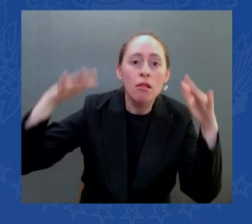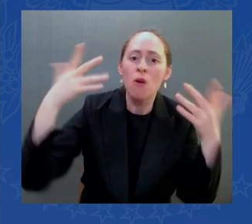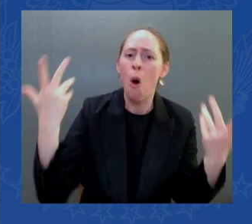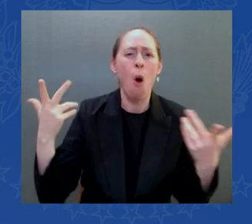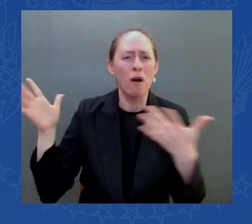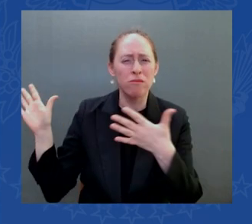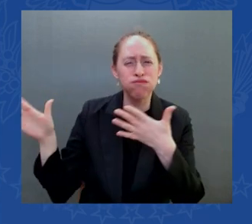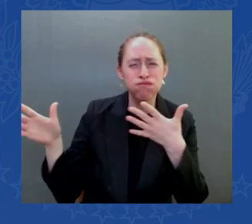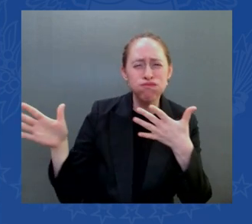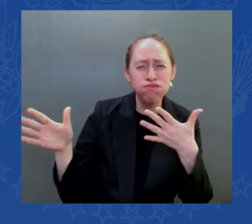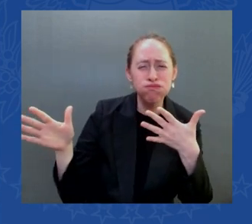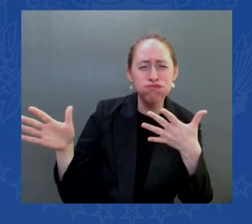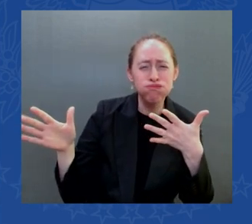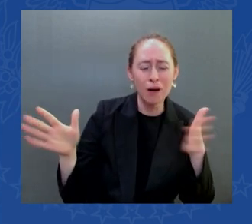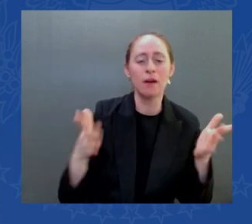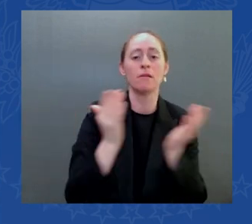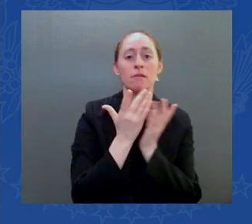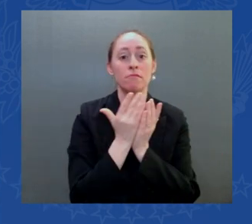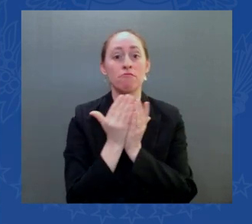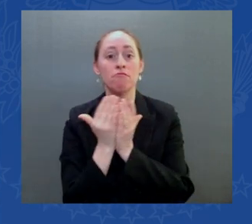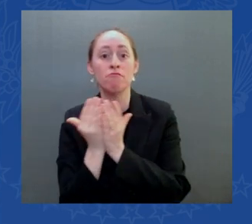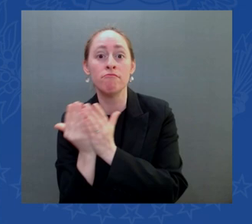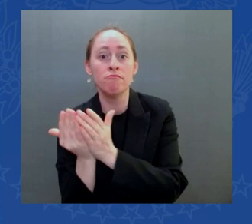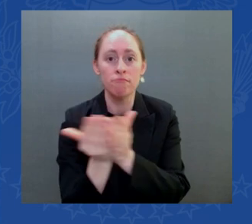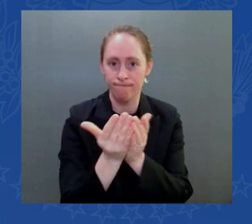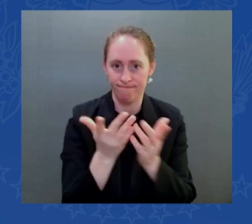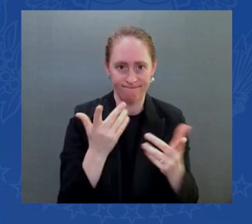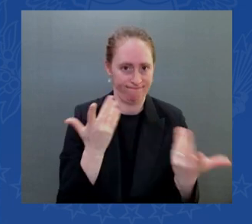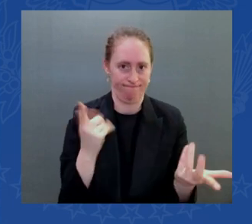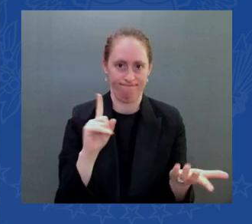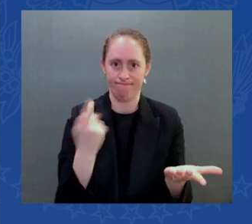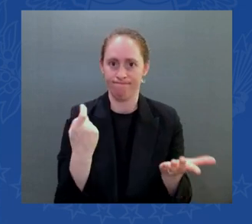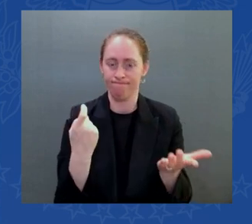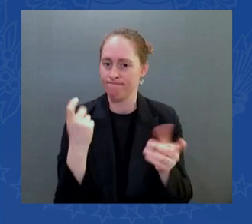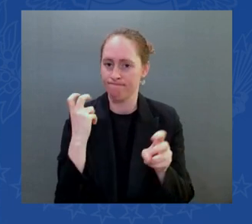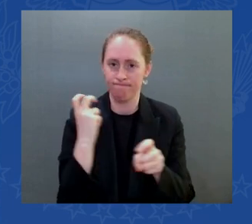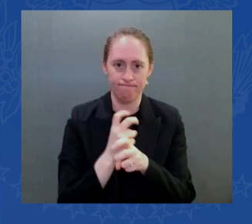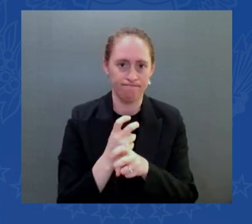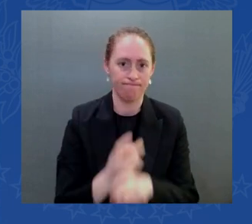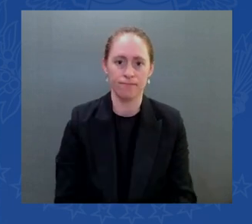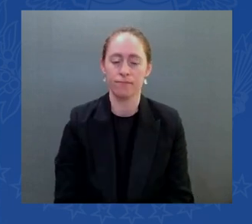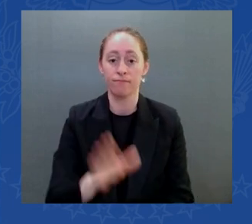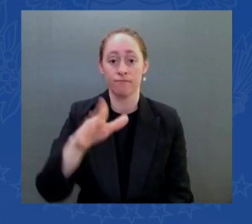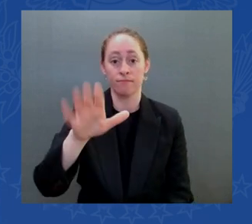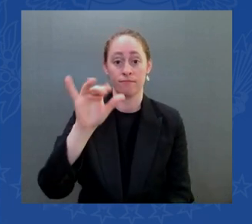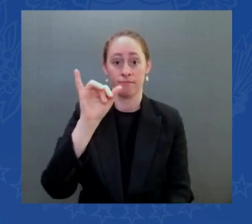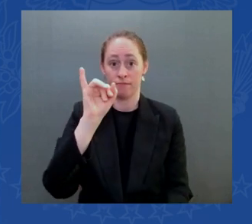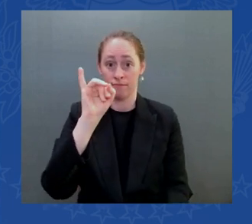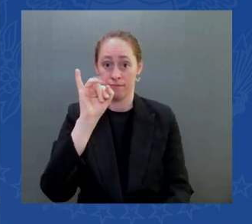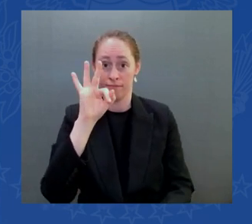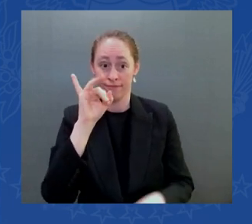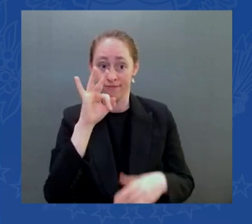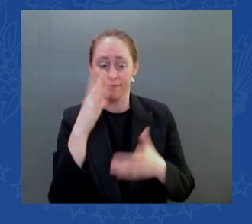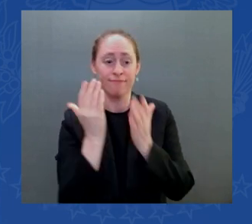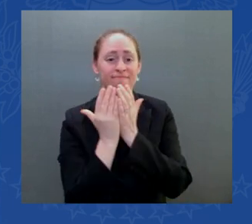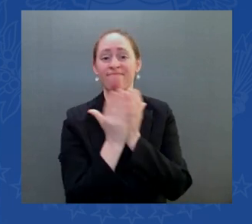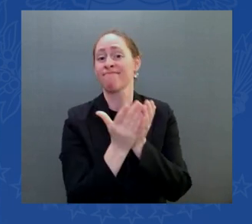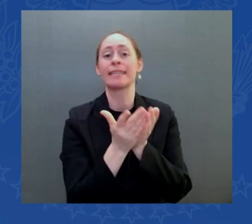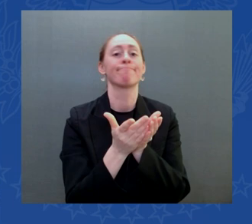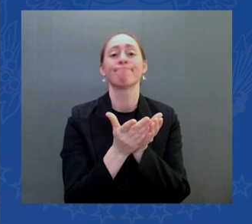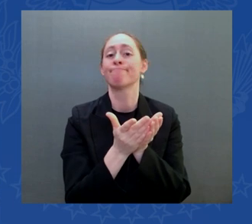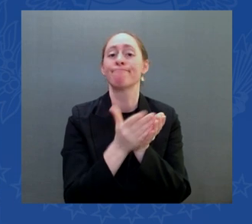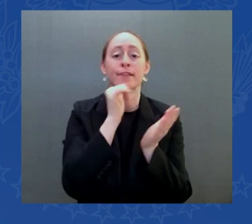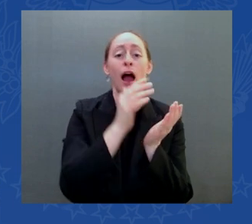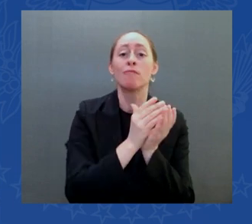when you keep a ship in dock after the cargo has been delivered it can cost $90,000